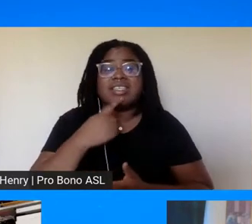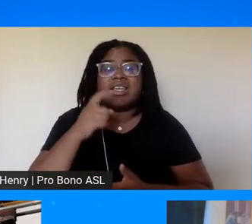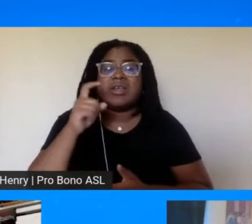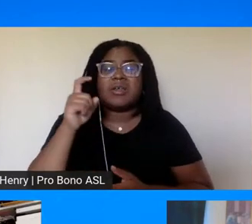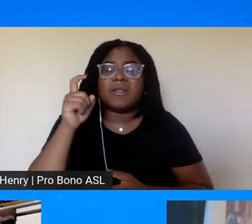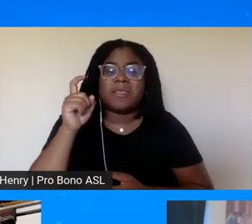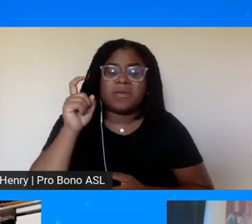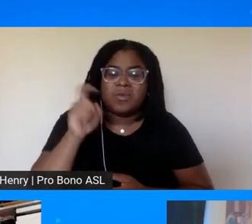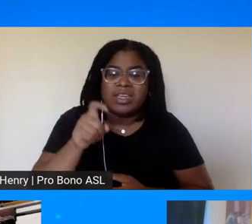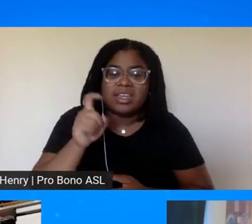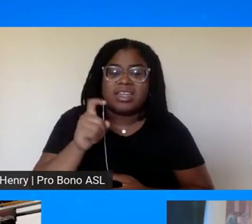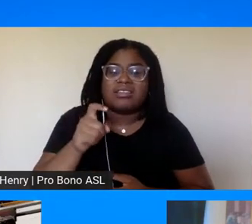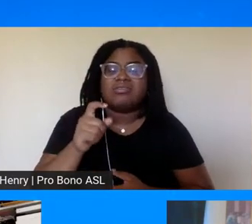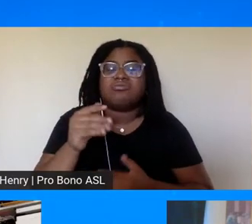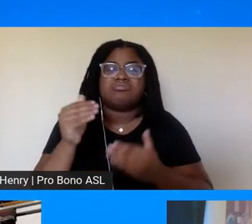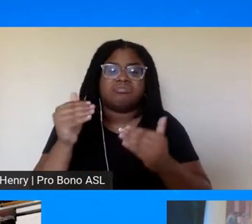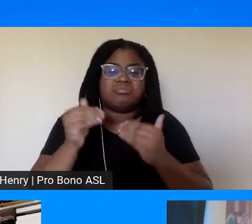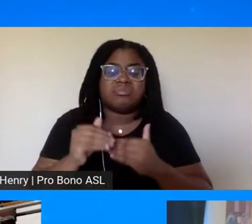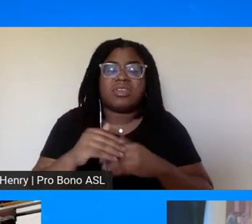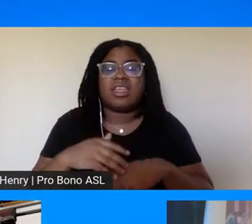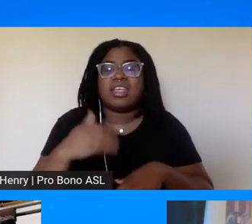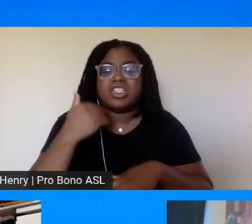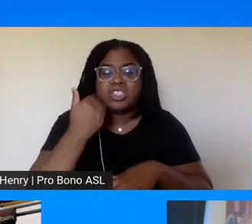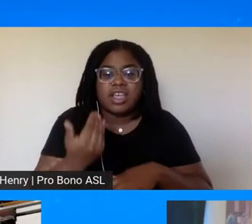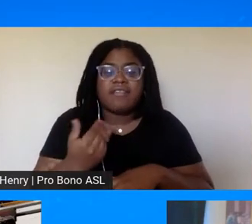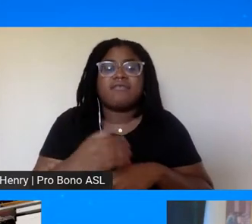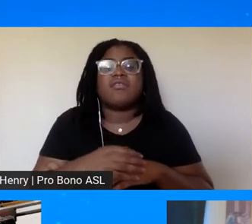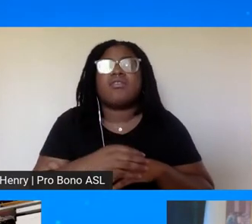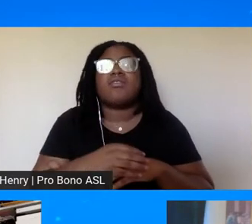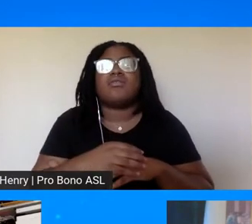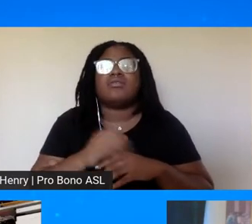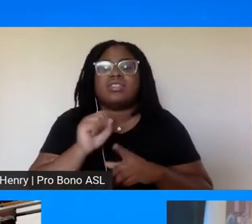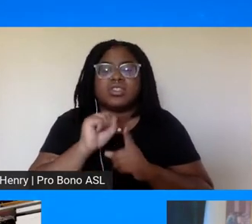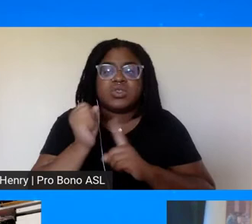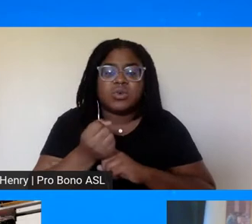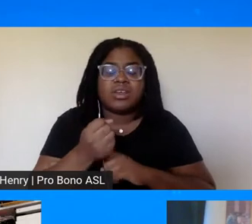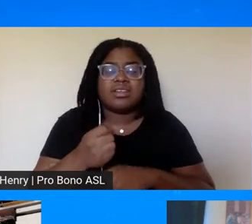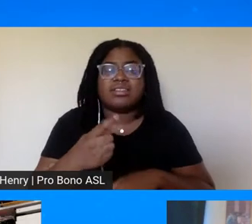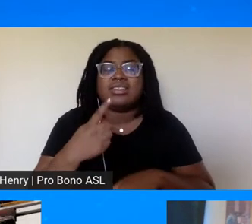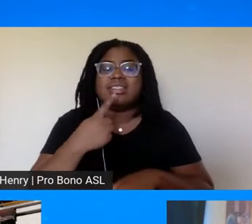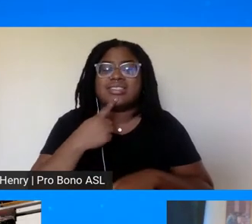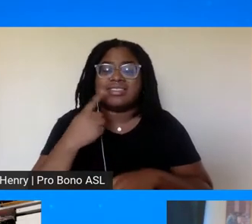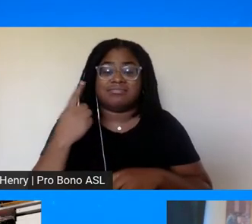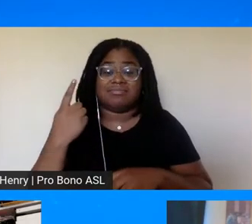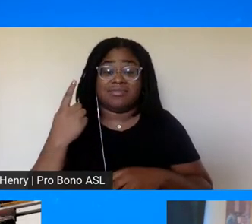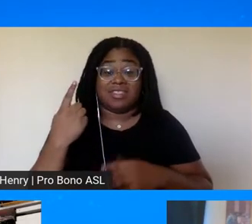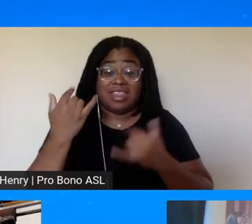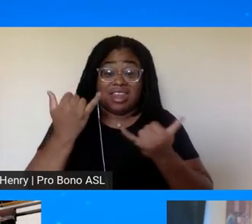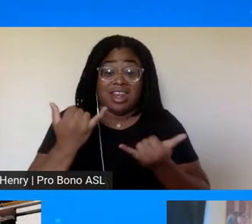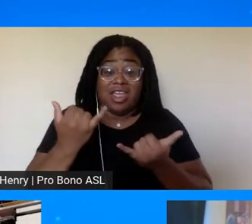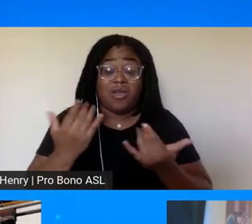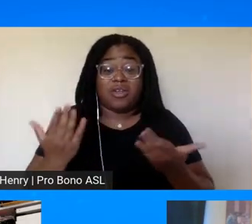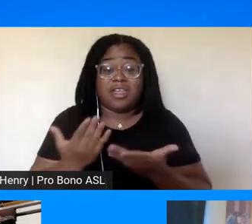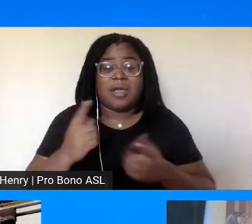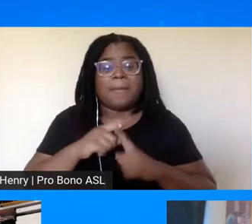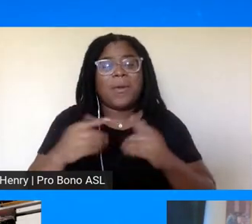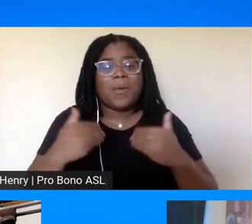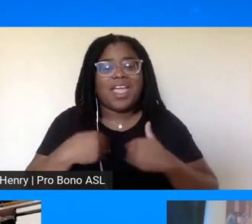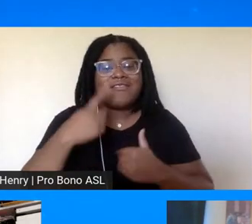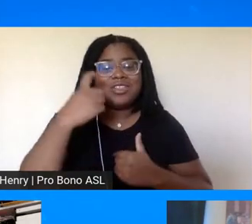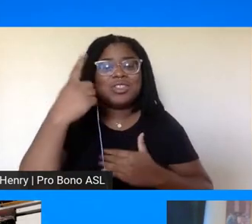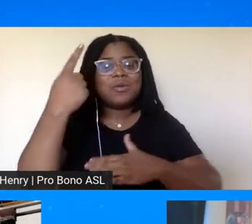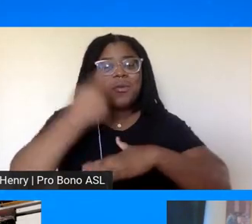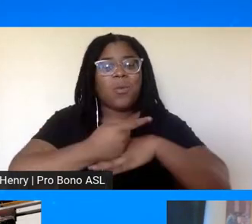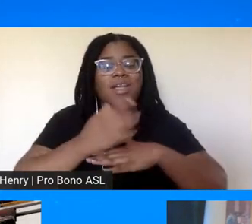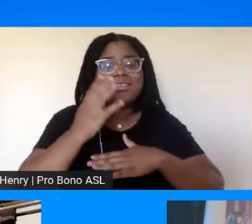a shameful condition. And then he somewhat prophetically said, this is where we are now, but I have a dream that one day we will